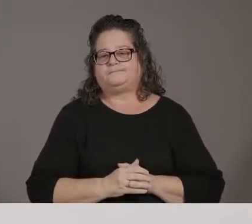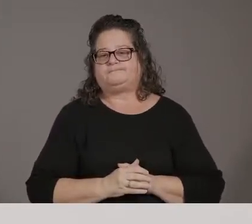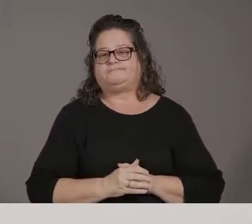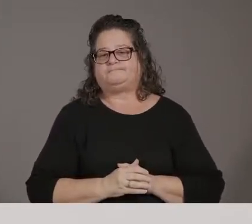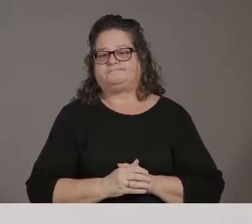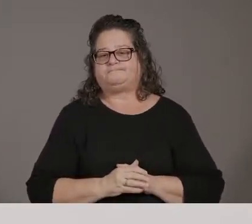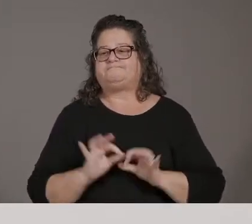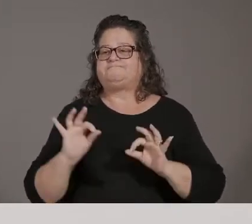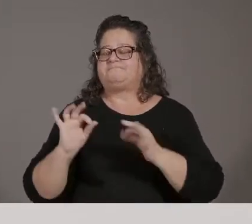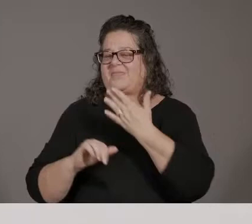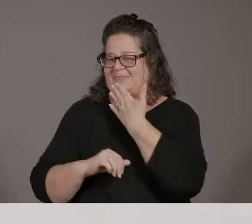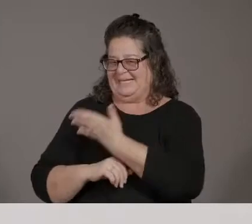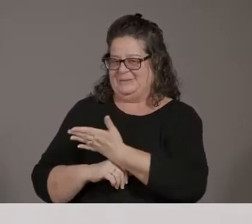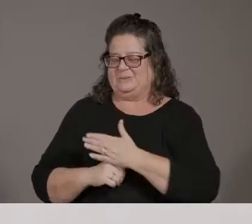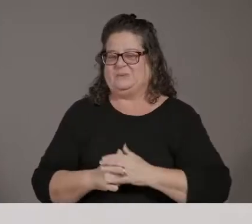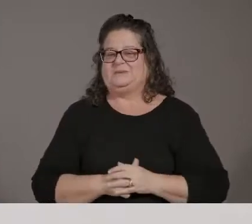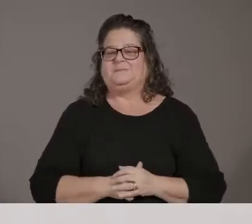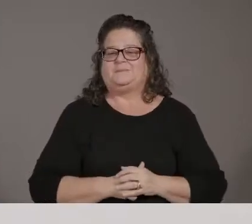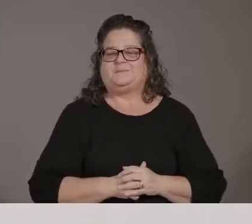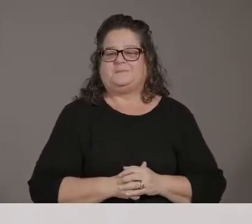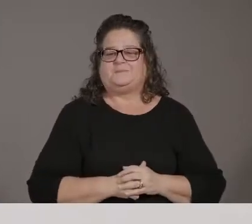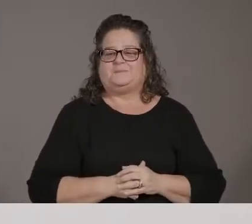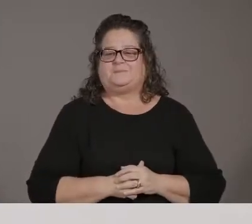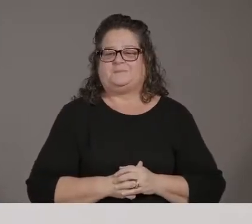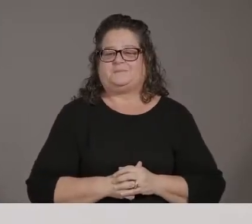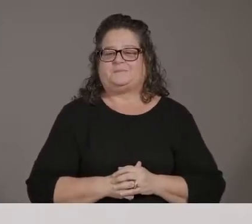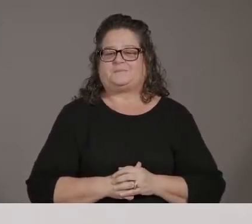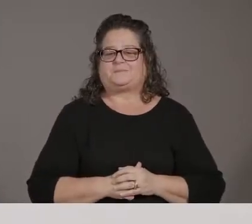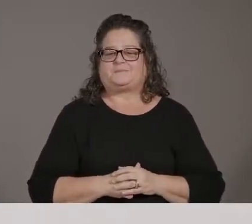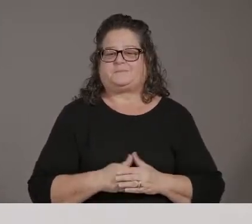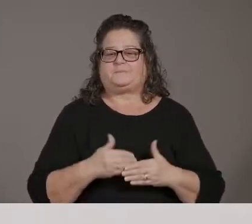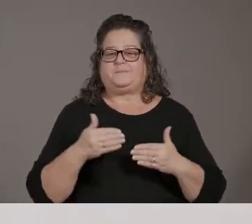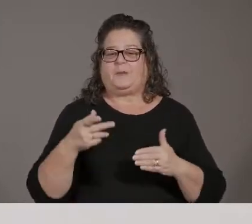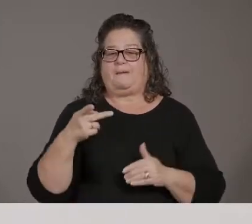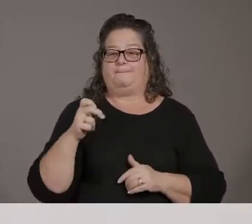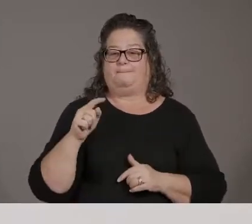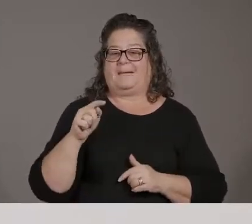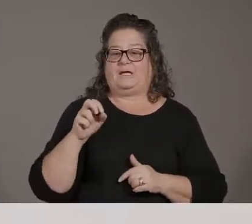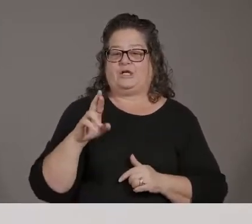Thanks a lot. Thanks, Howie. Peter Samar. Hi, Peter.